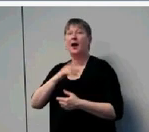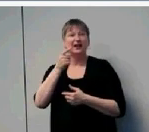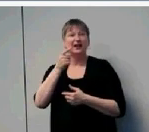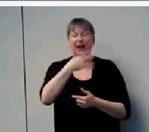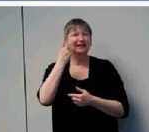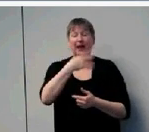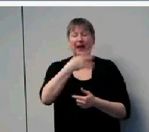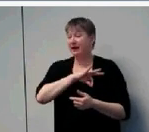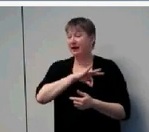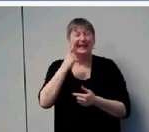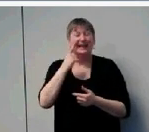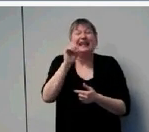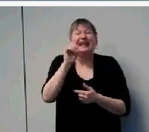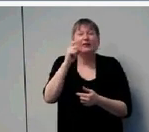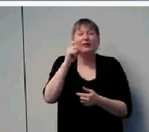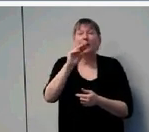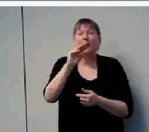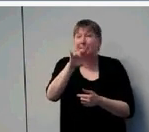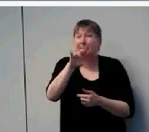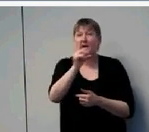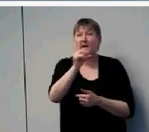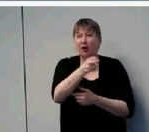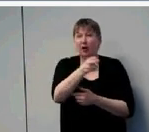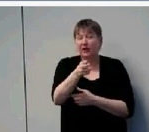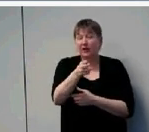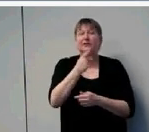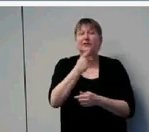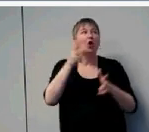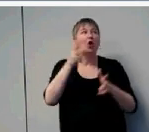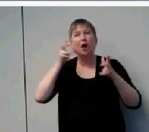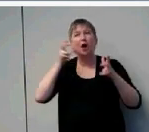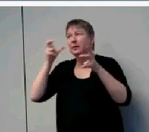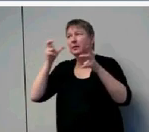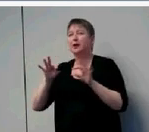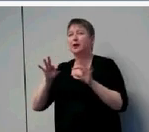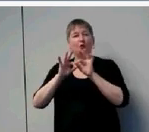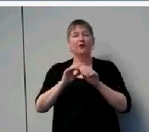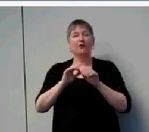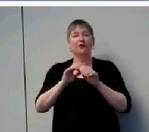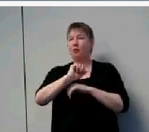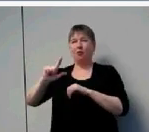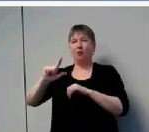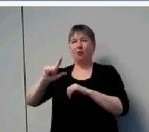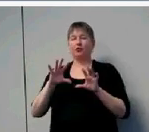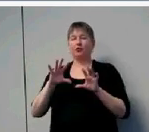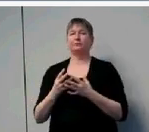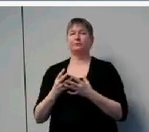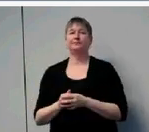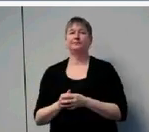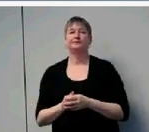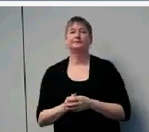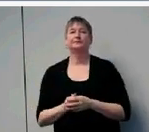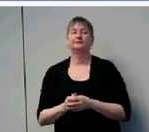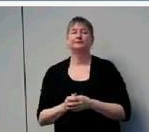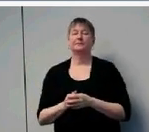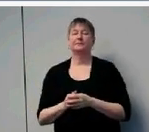loss. So audibility matters for that group as well. Children who get the most benefit from their